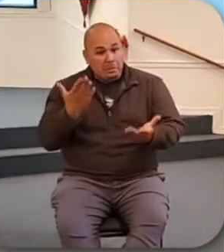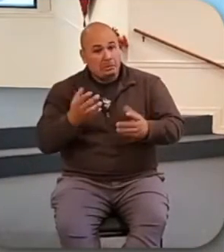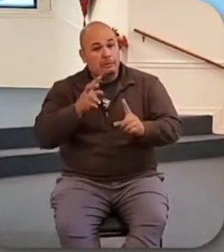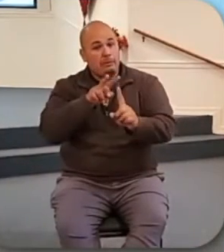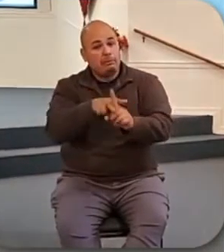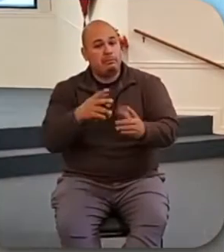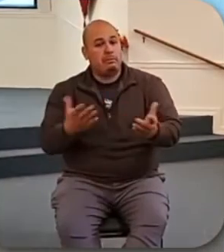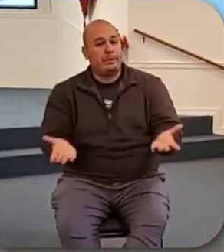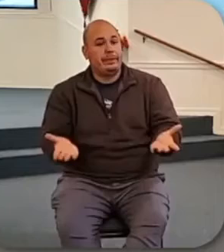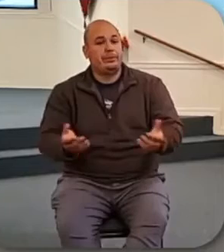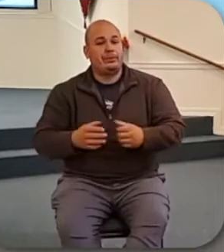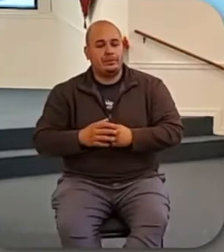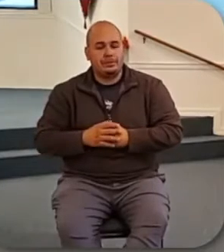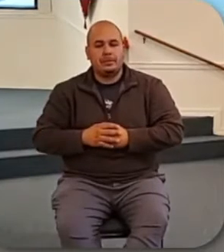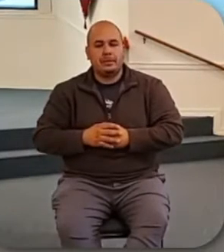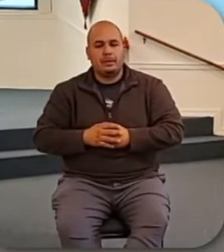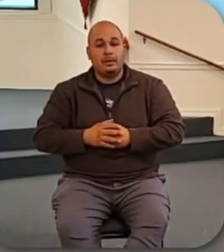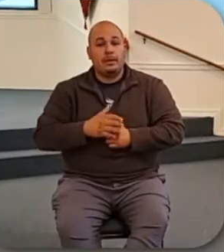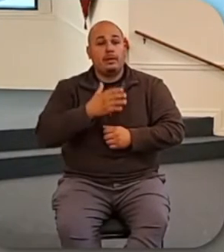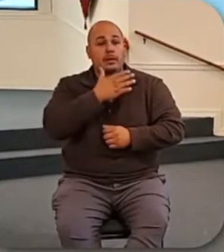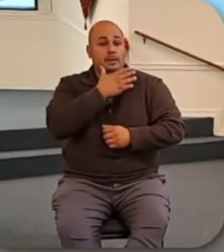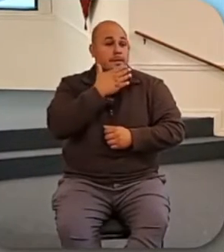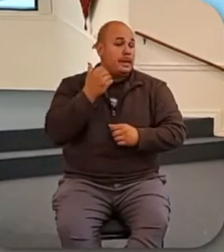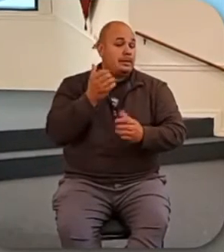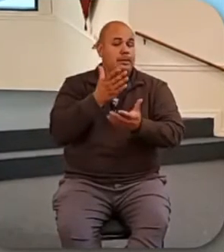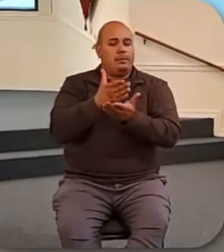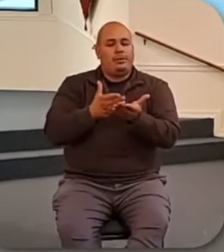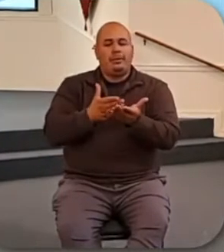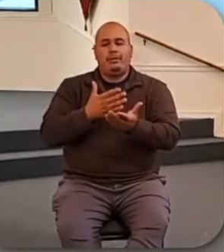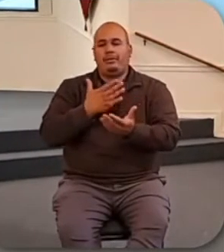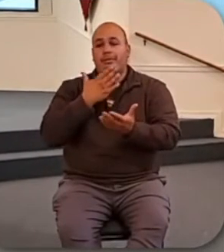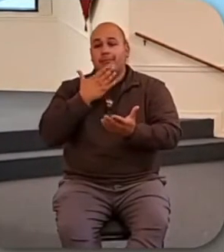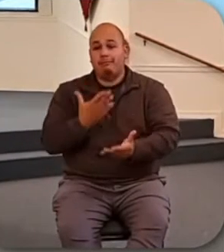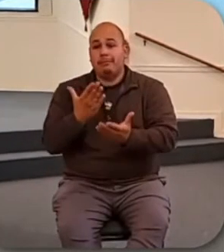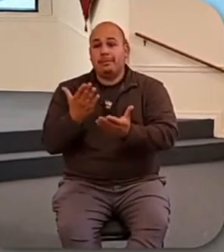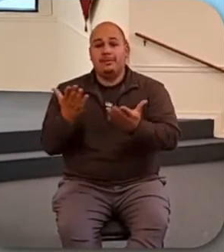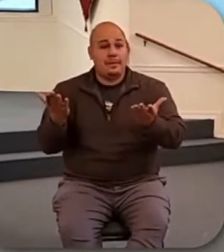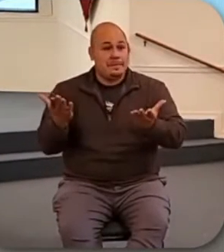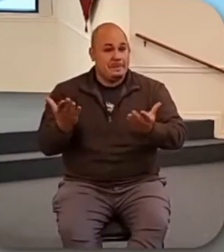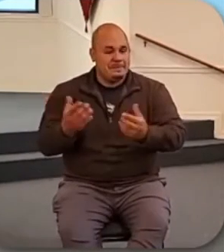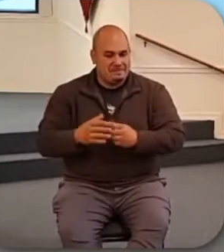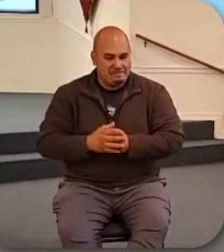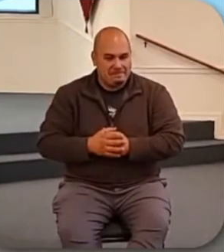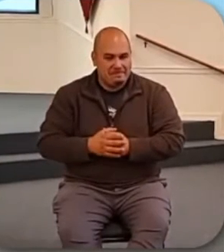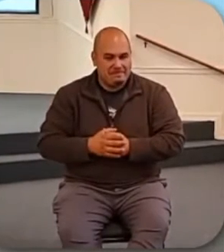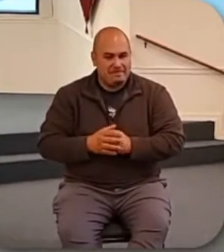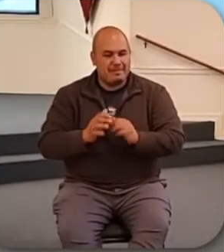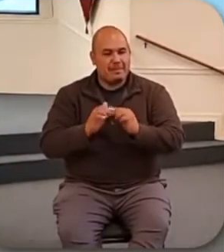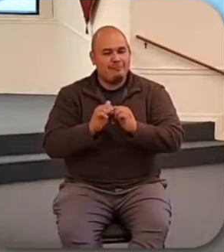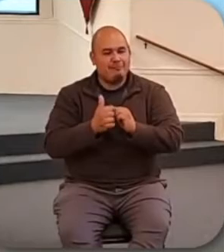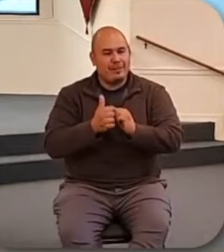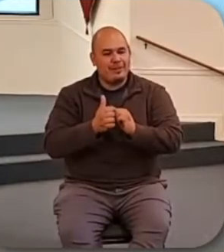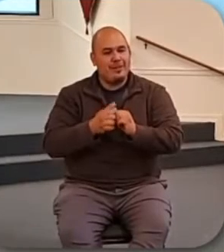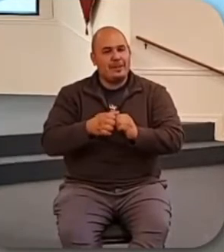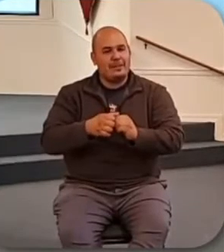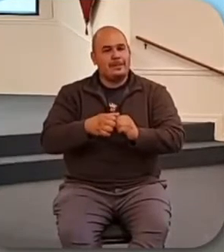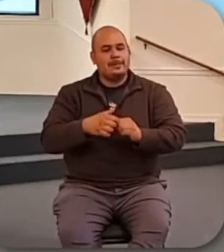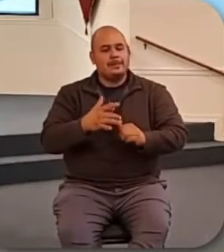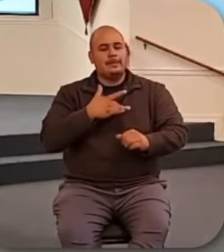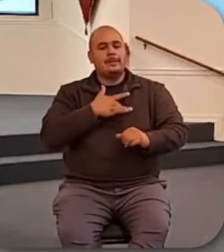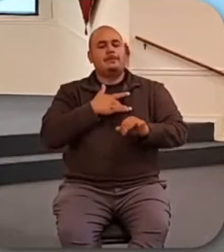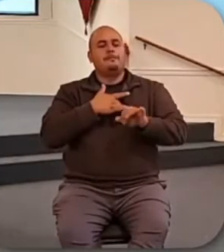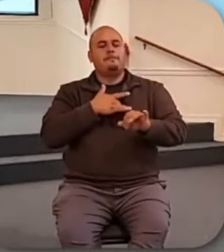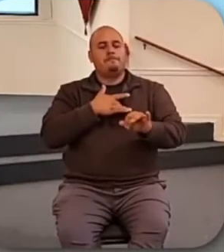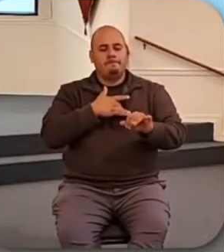The best thing about Thanksgiving, I think, is how it turns our eyes back to God.